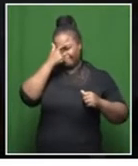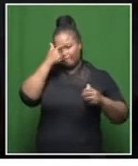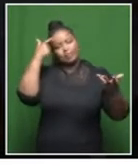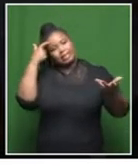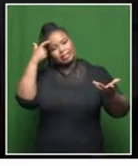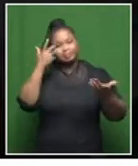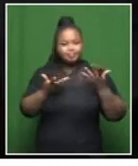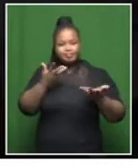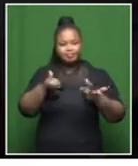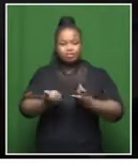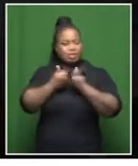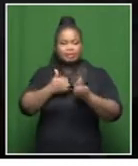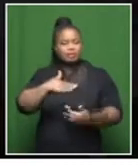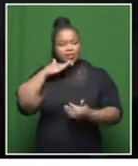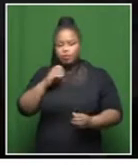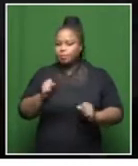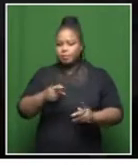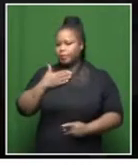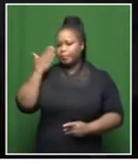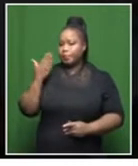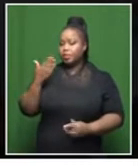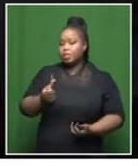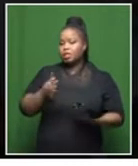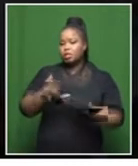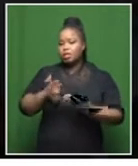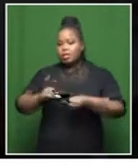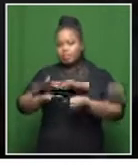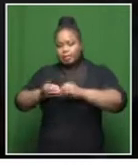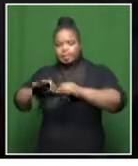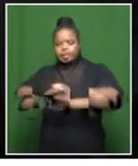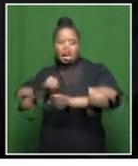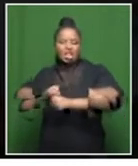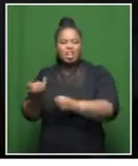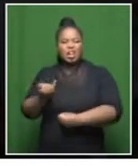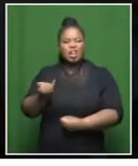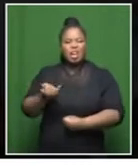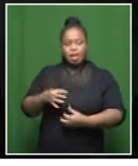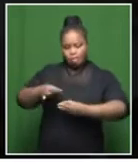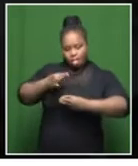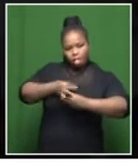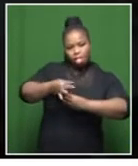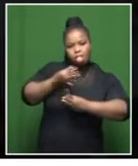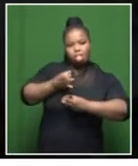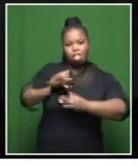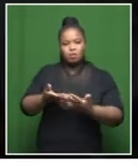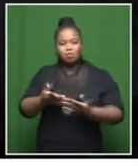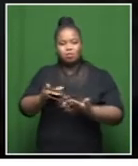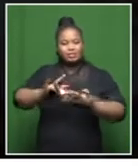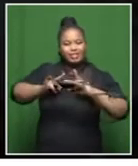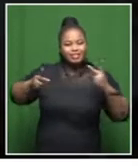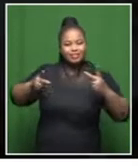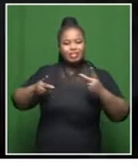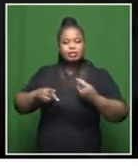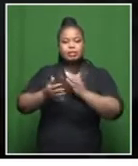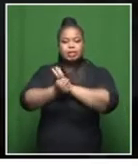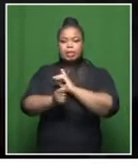is there's not enough opportunities where they can sell their produce. So we teach them, for example, knitting and crocheting and other skills. But they don't have